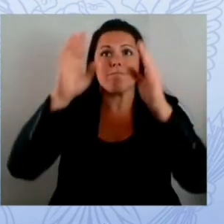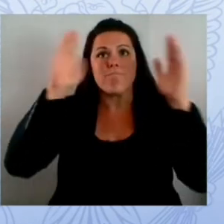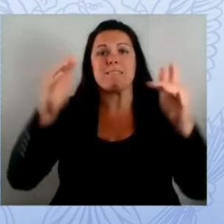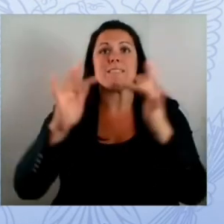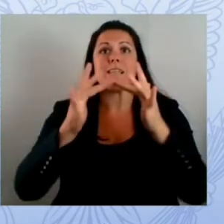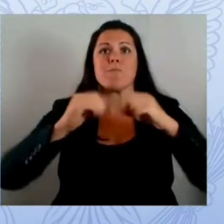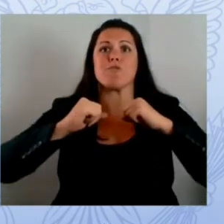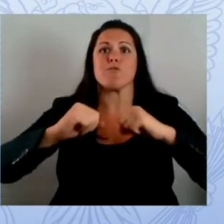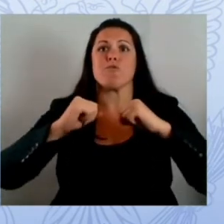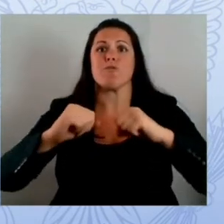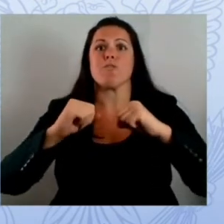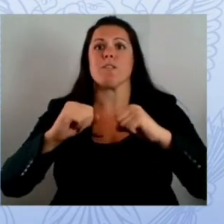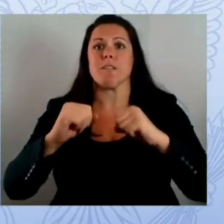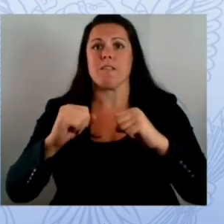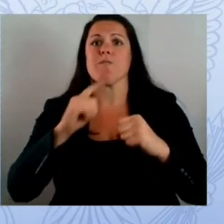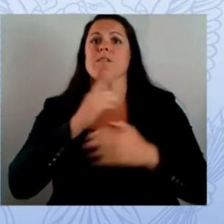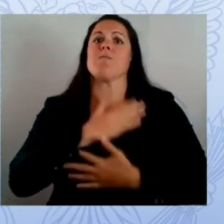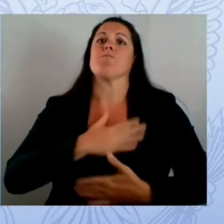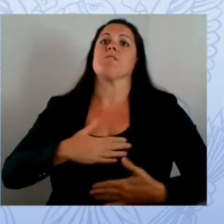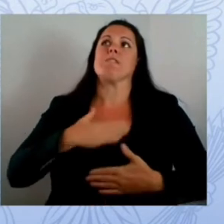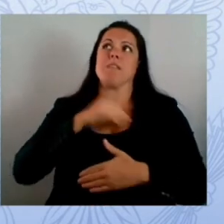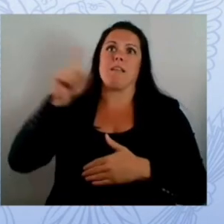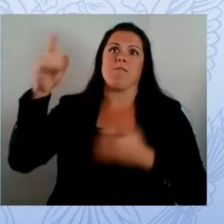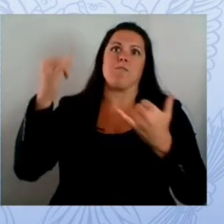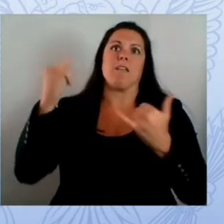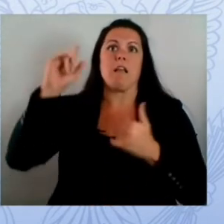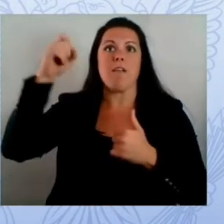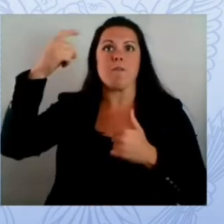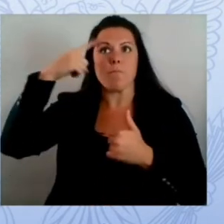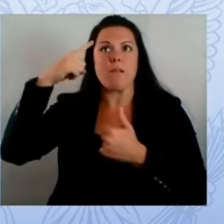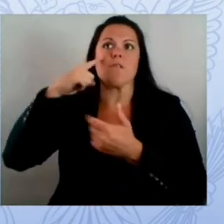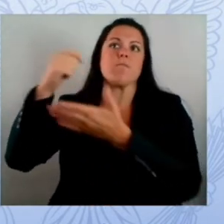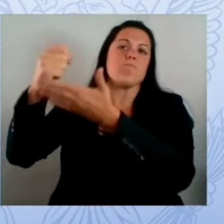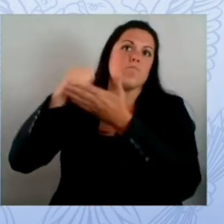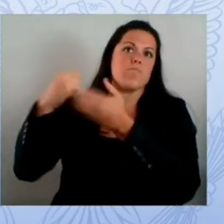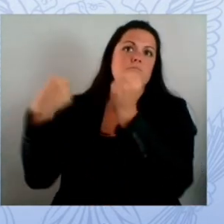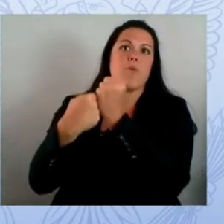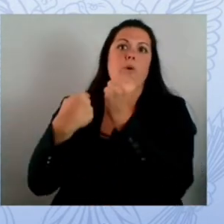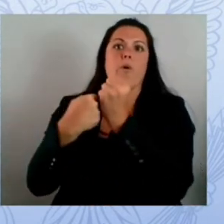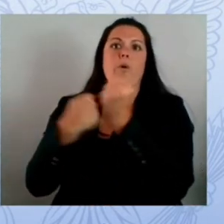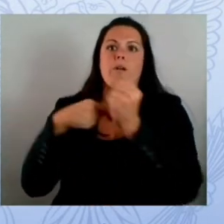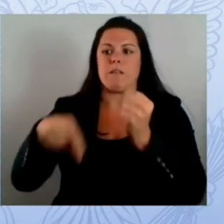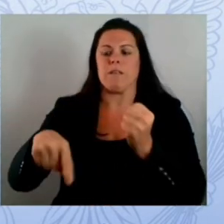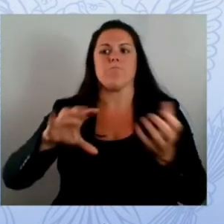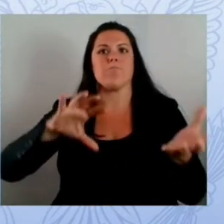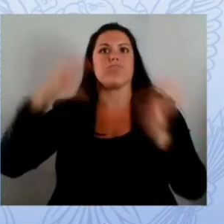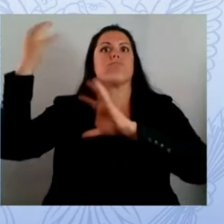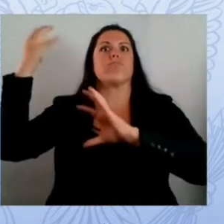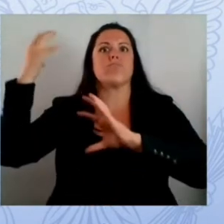with resources toolkits and support thank you very much